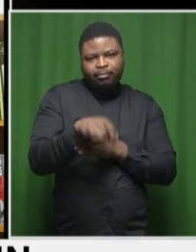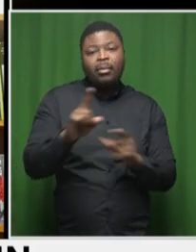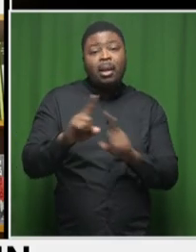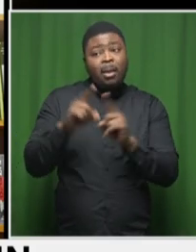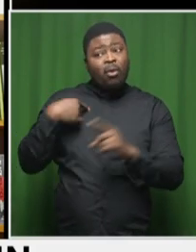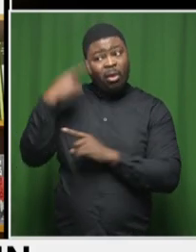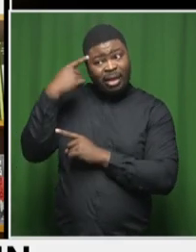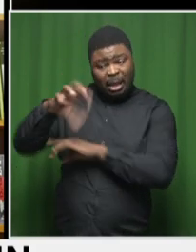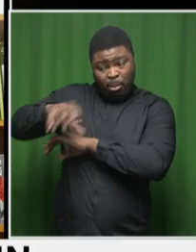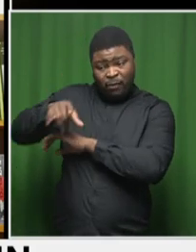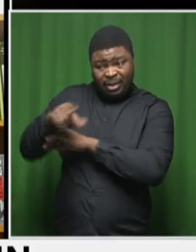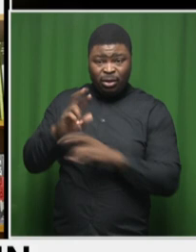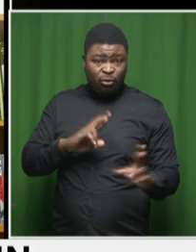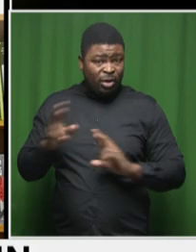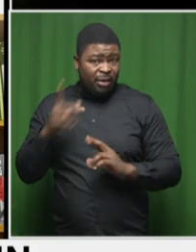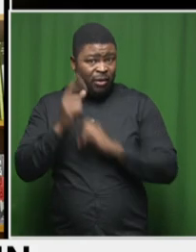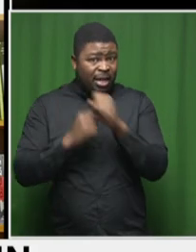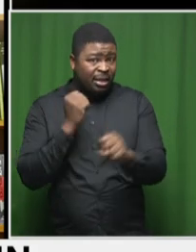next year's elections?